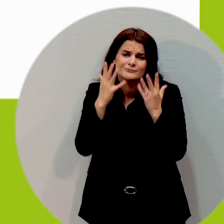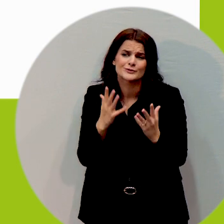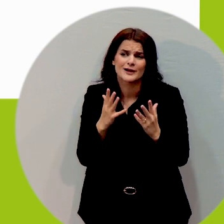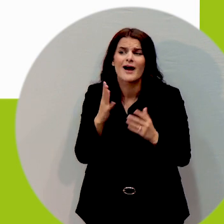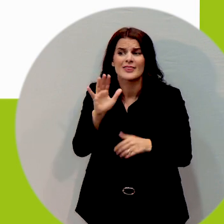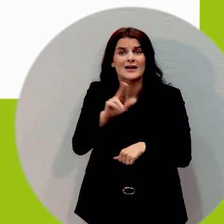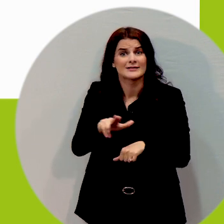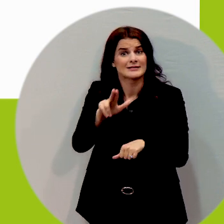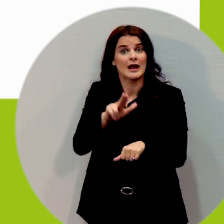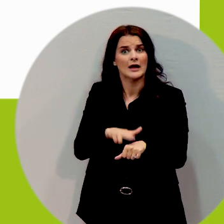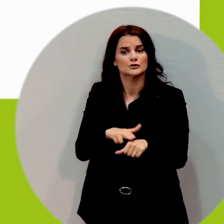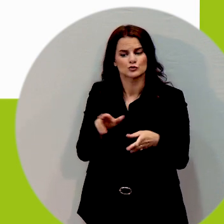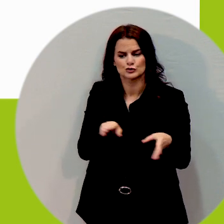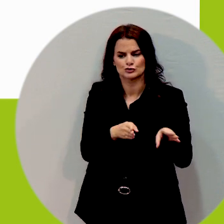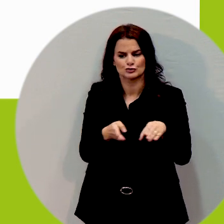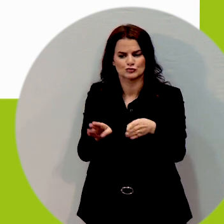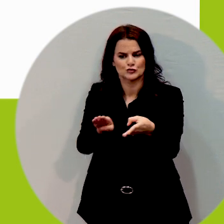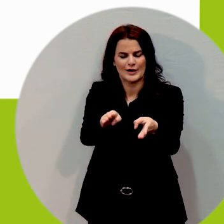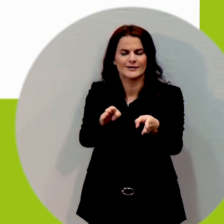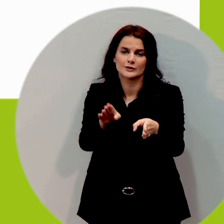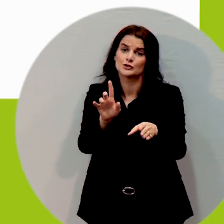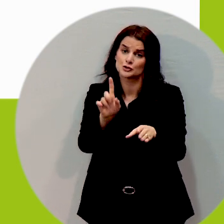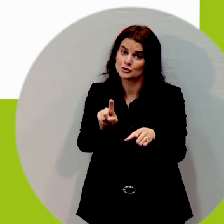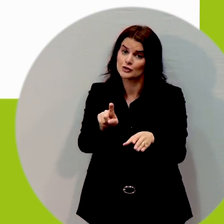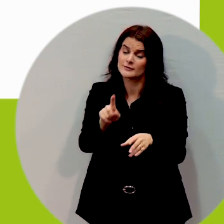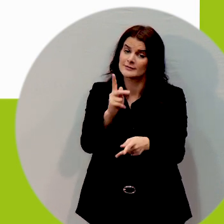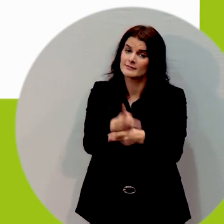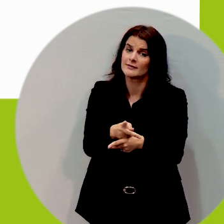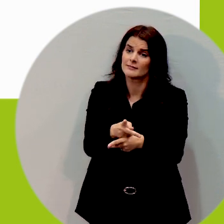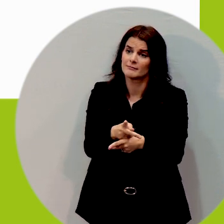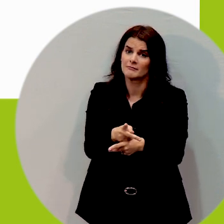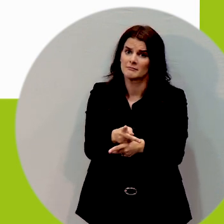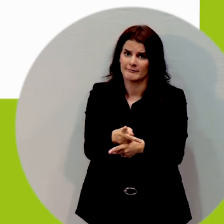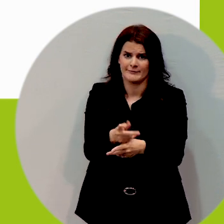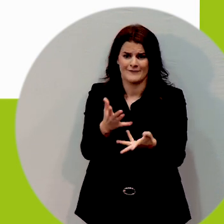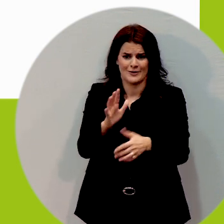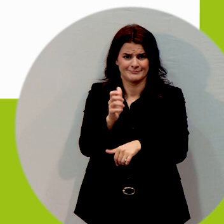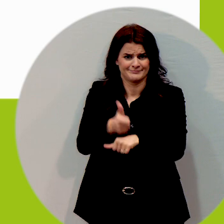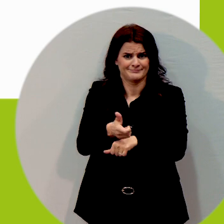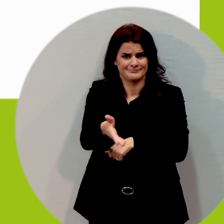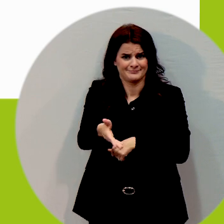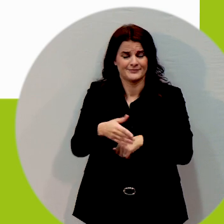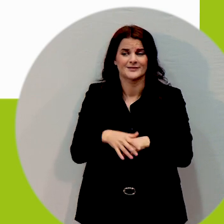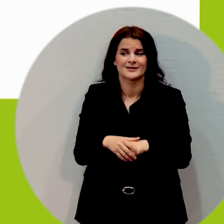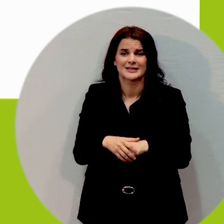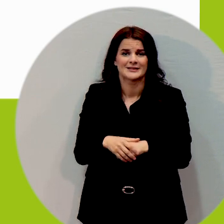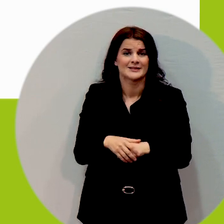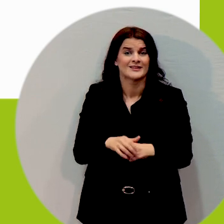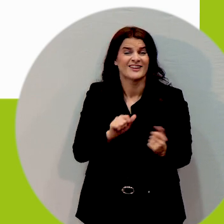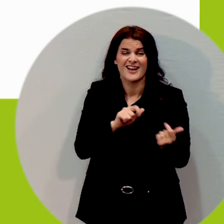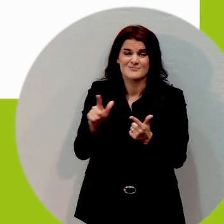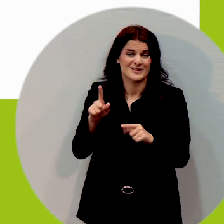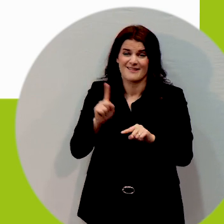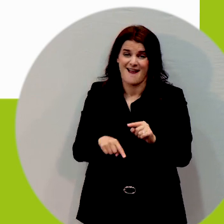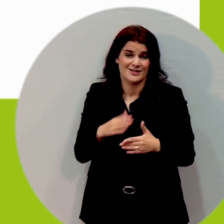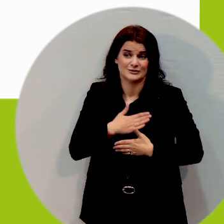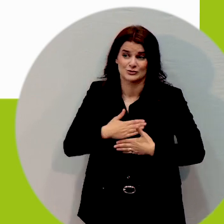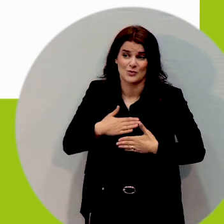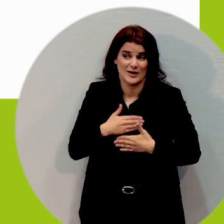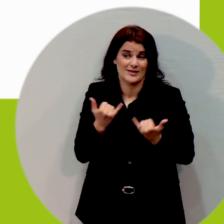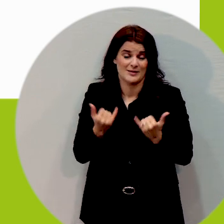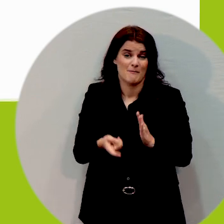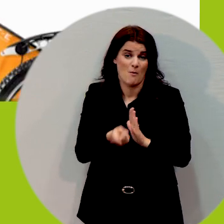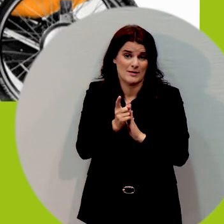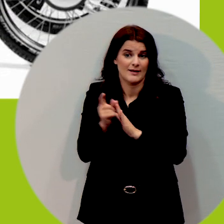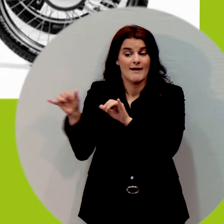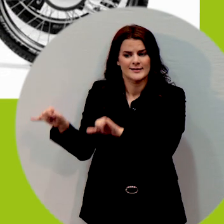not everyone can enjoy this at the moment so again like the splash park let's provide